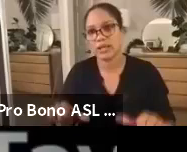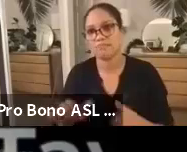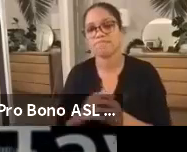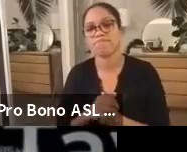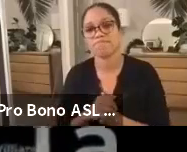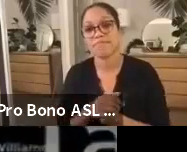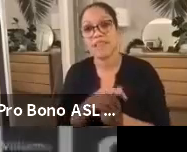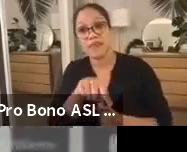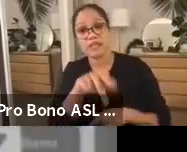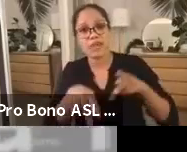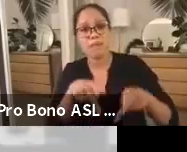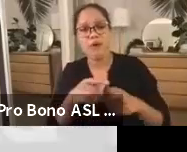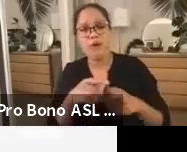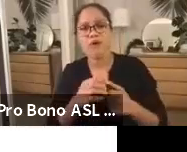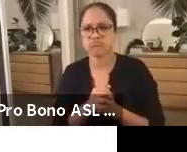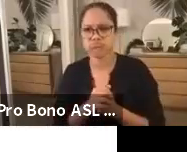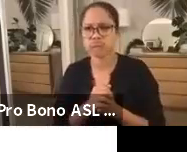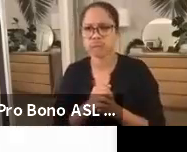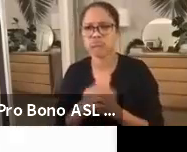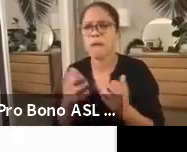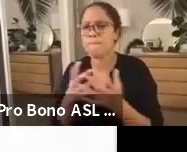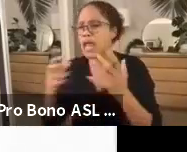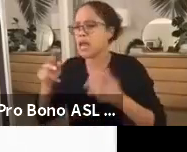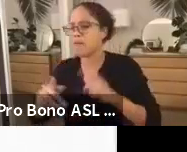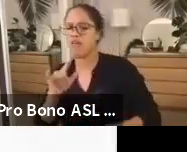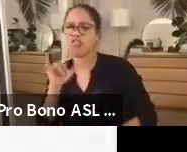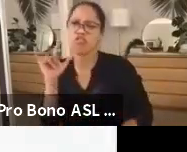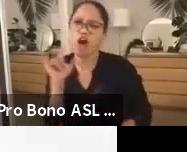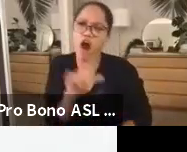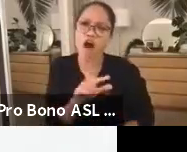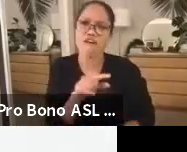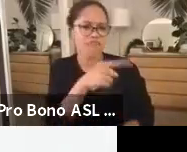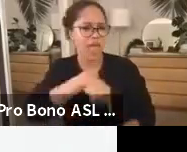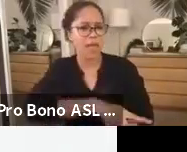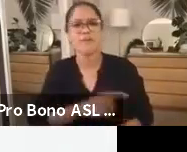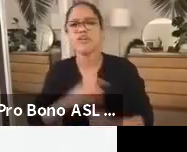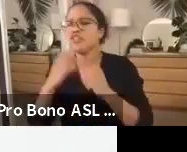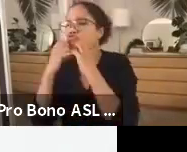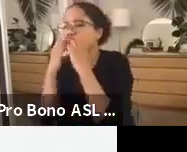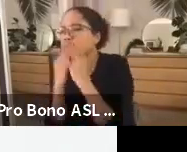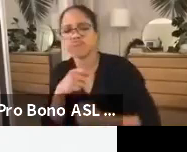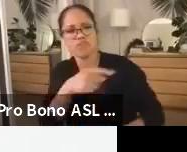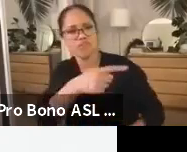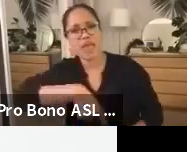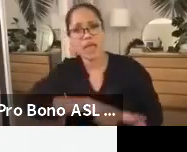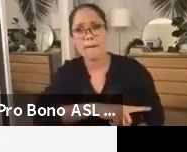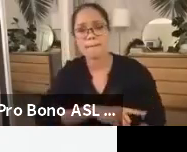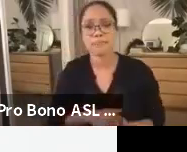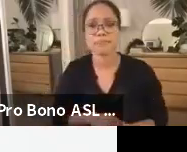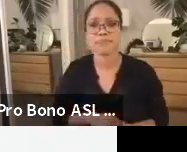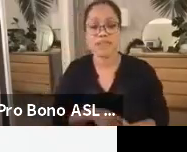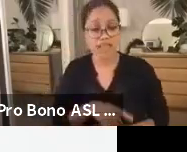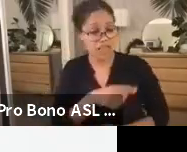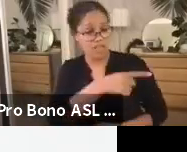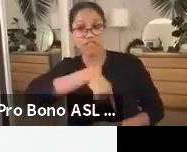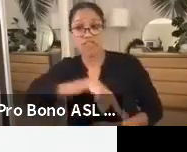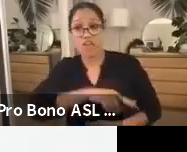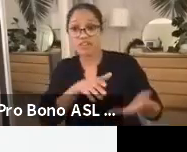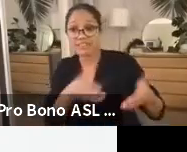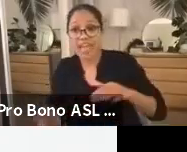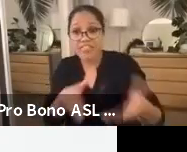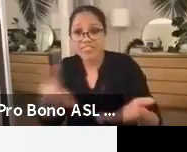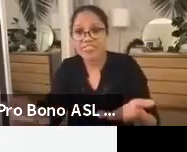lives mattered. Their deaths have moved me and many others to fight with